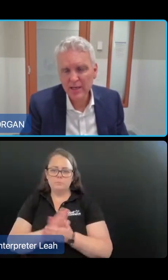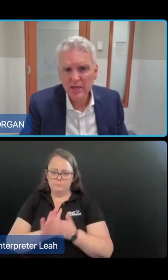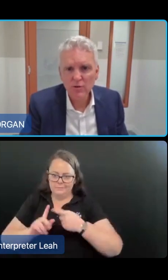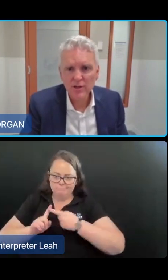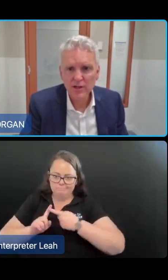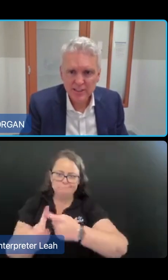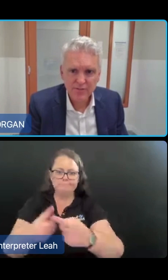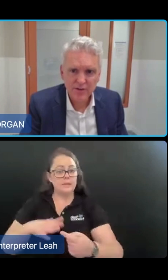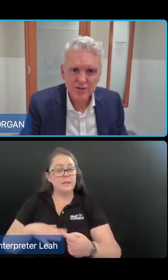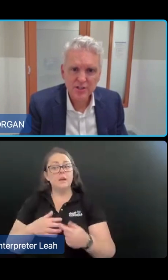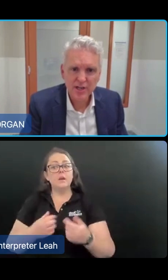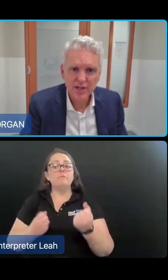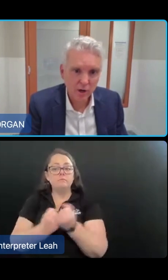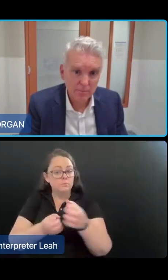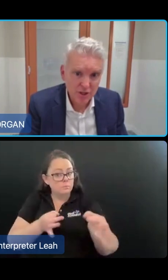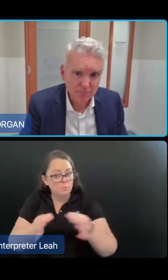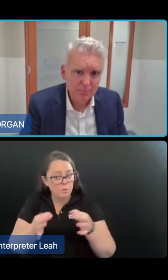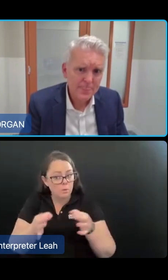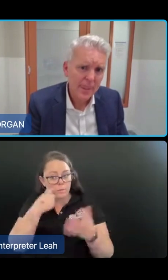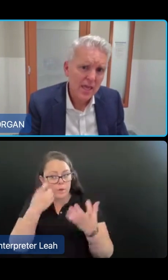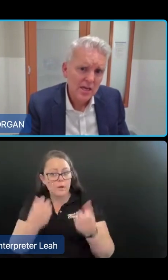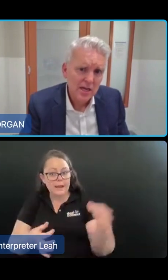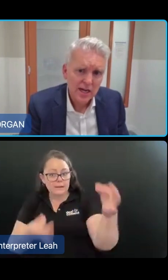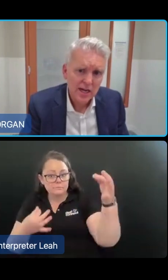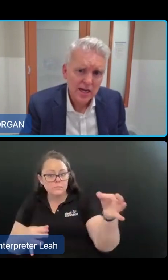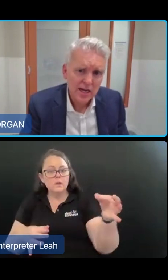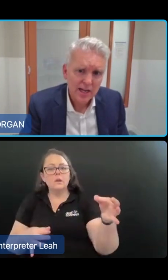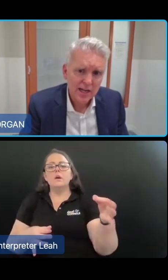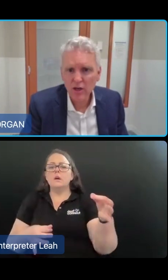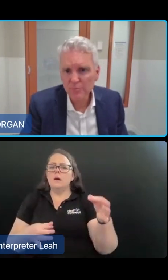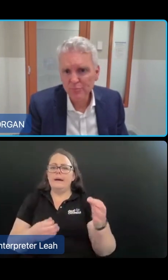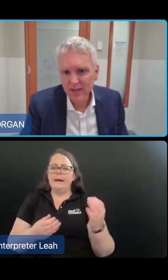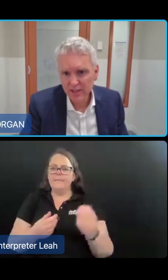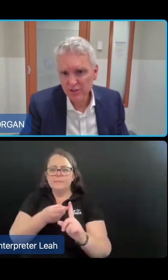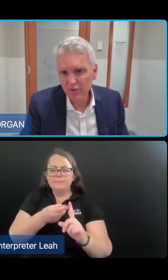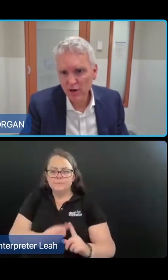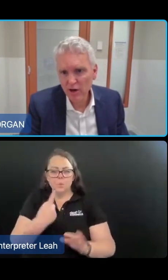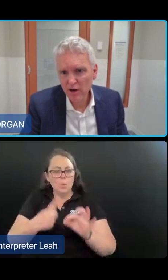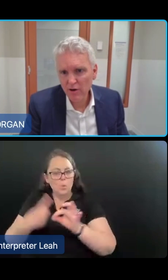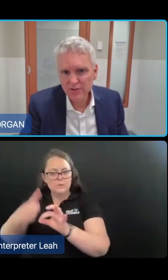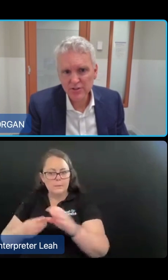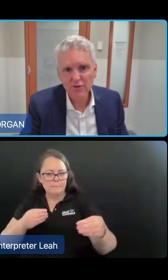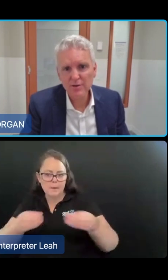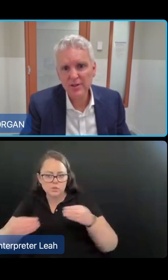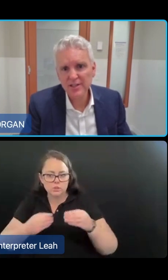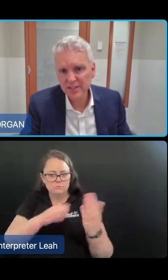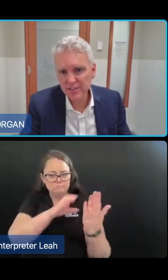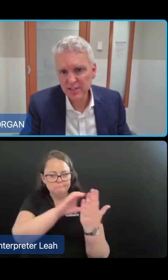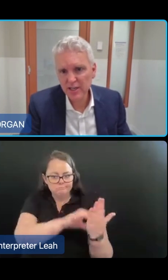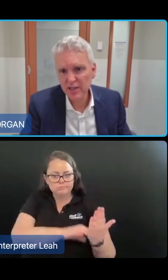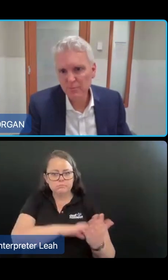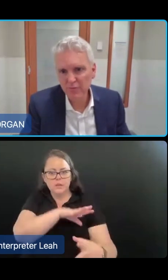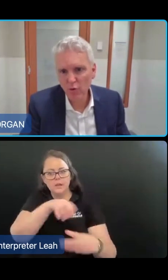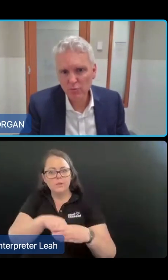plan with a classification and a quarterly budget. The plan will include a list of ongoing services agreed with the